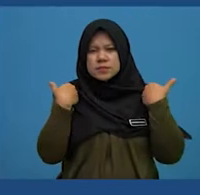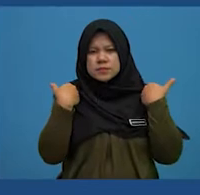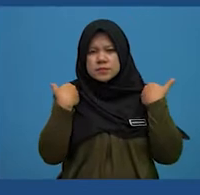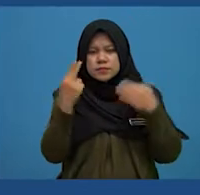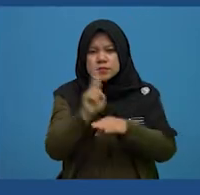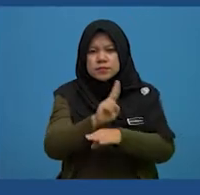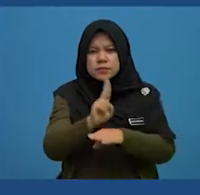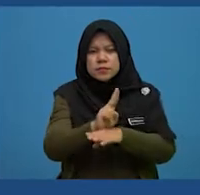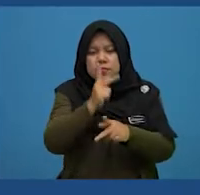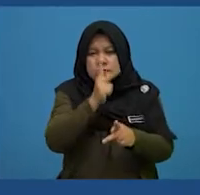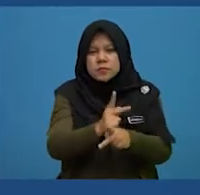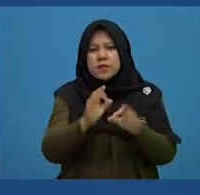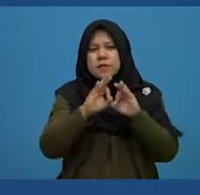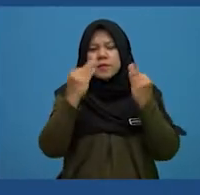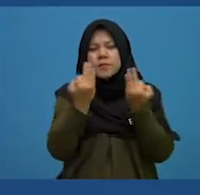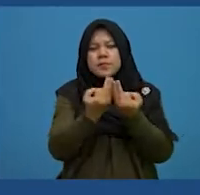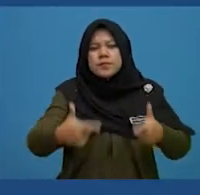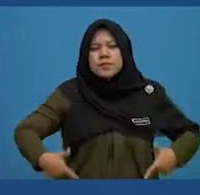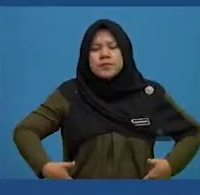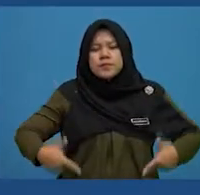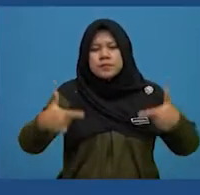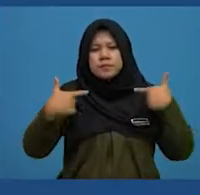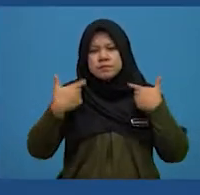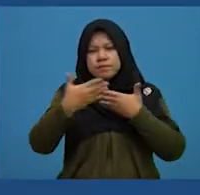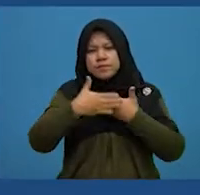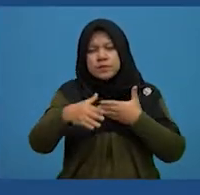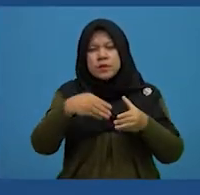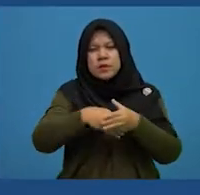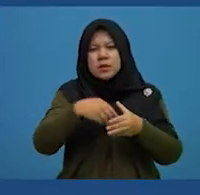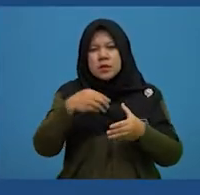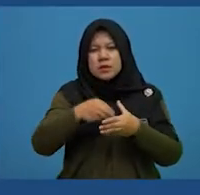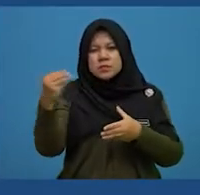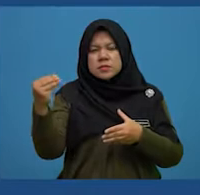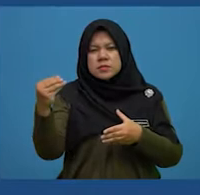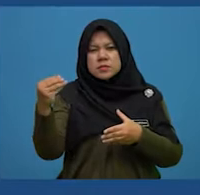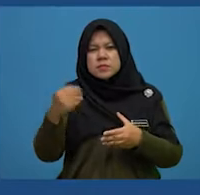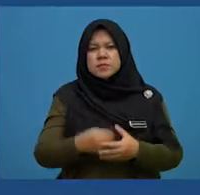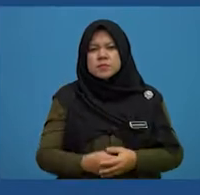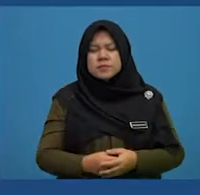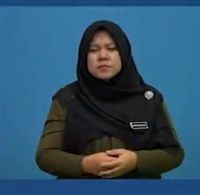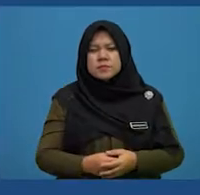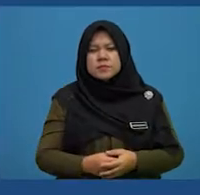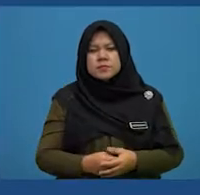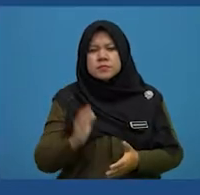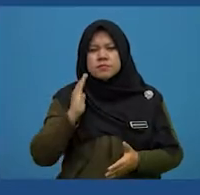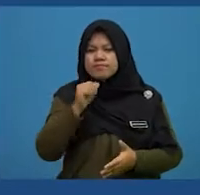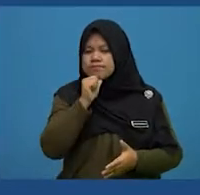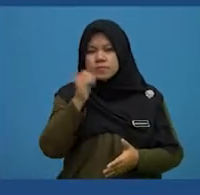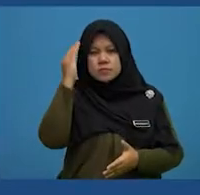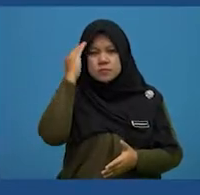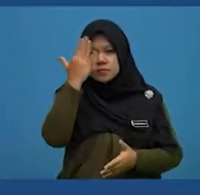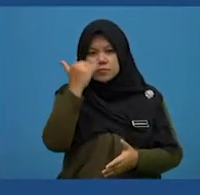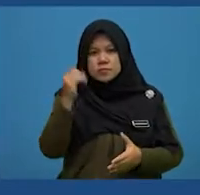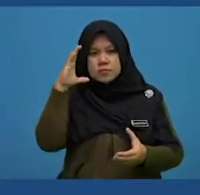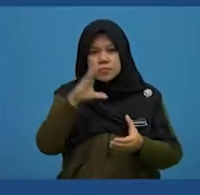must have used to keep her family alive after her husband walked out. We